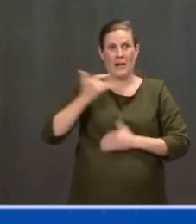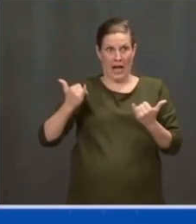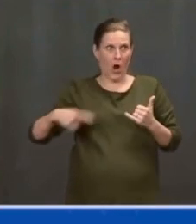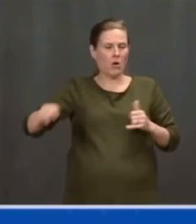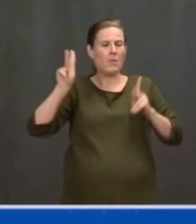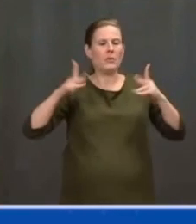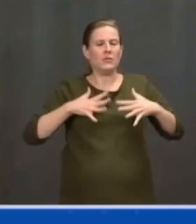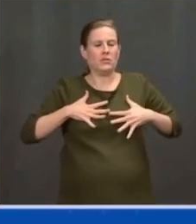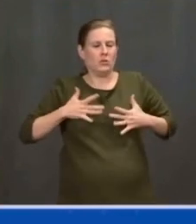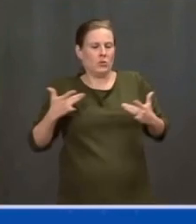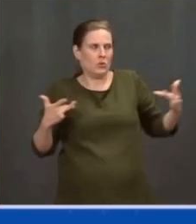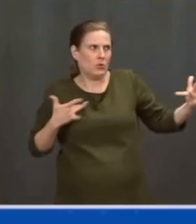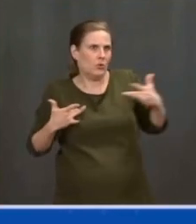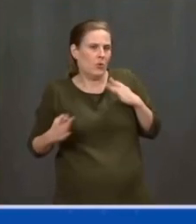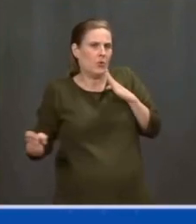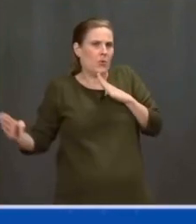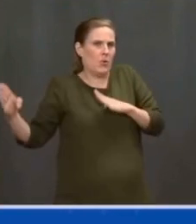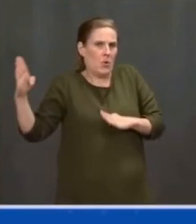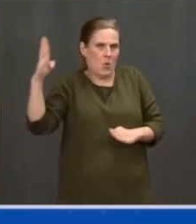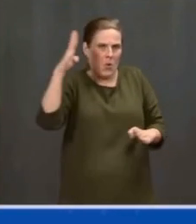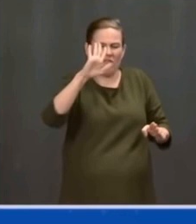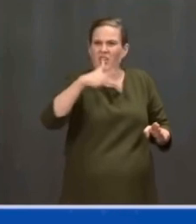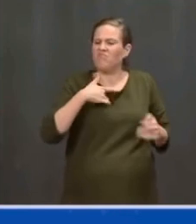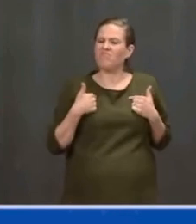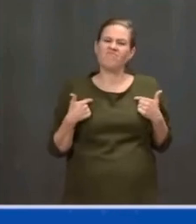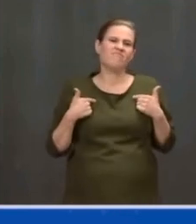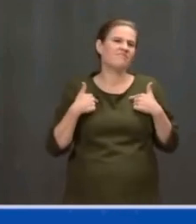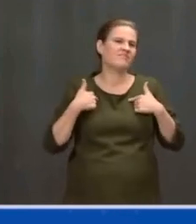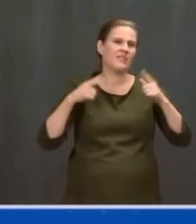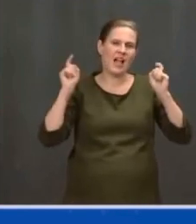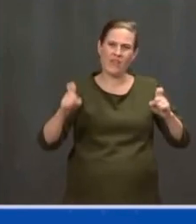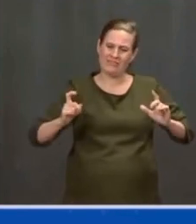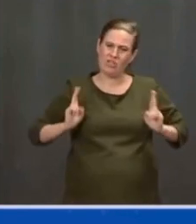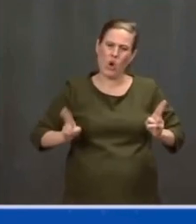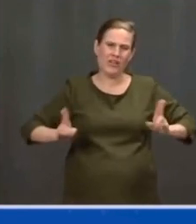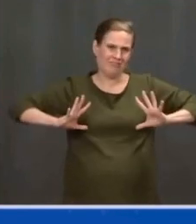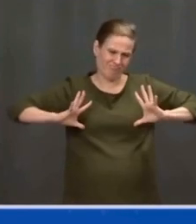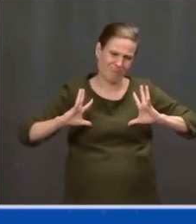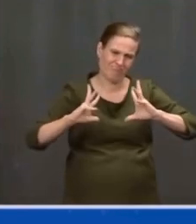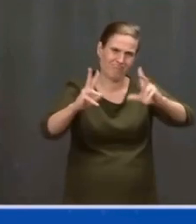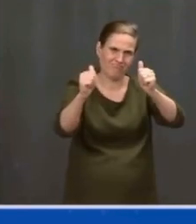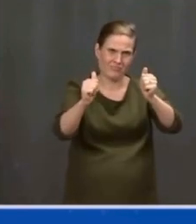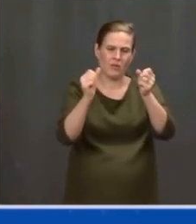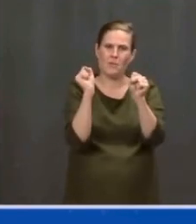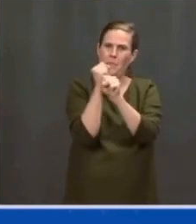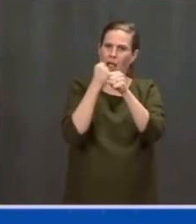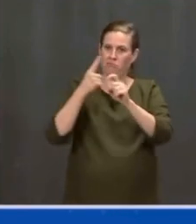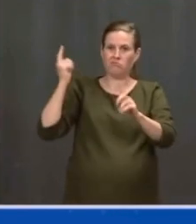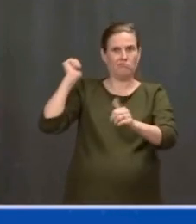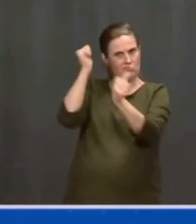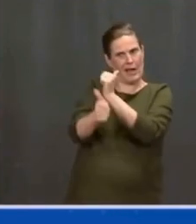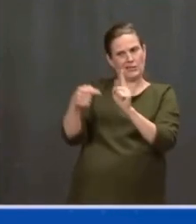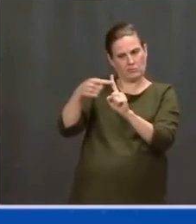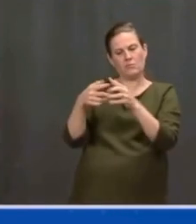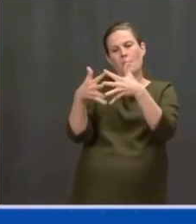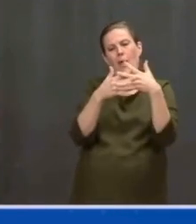That's why I moved so quickly to pass the American rescue plan with the help of my friends here in the Congress.